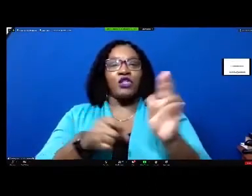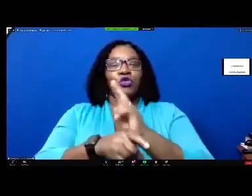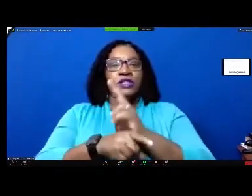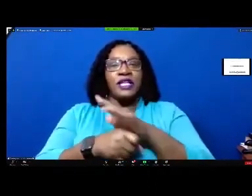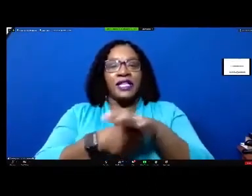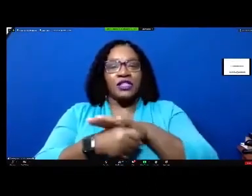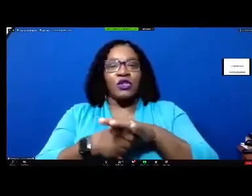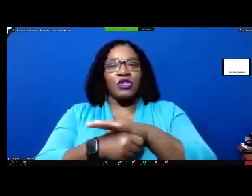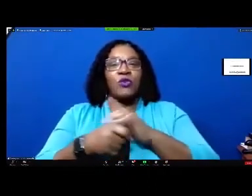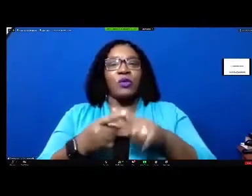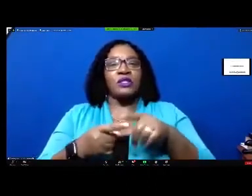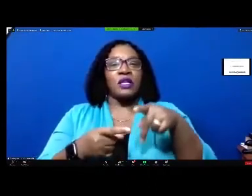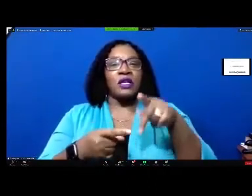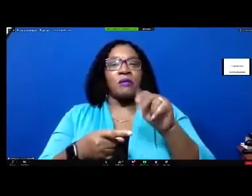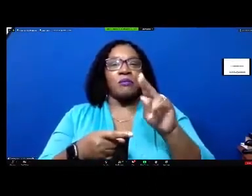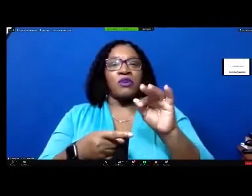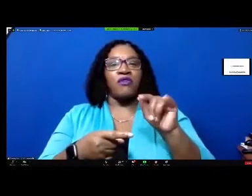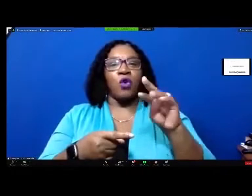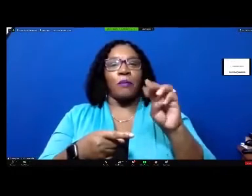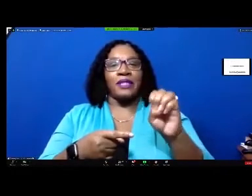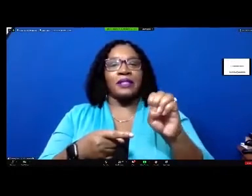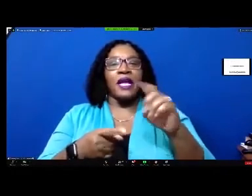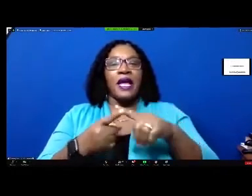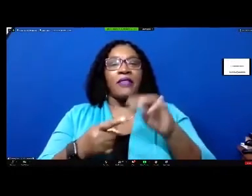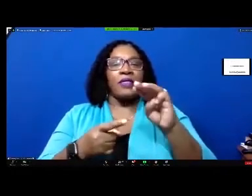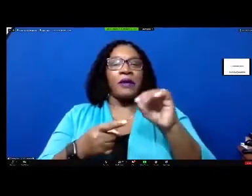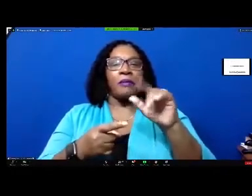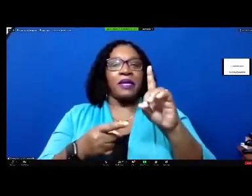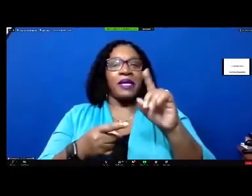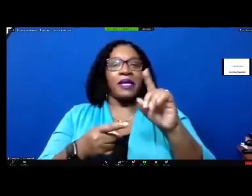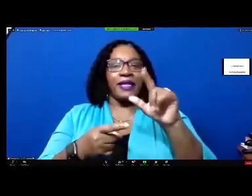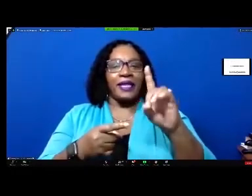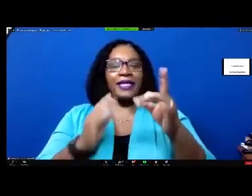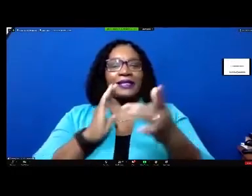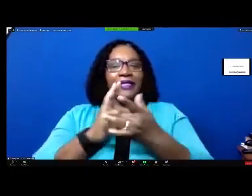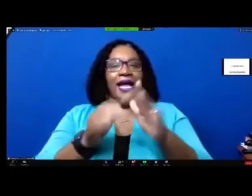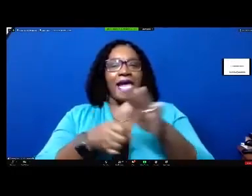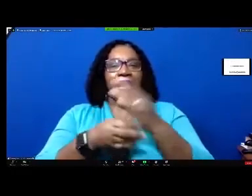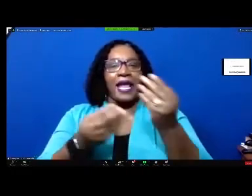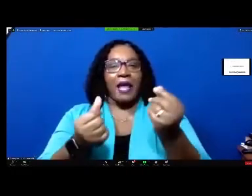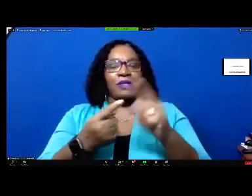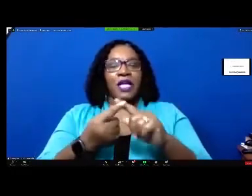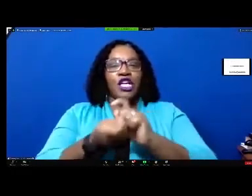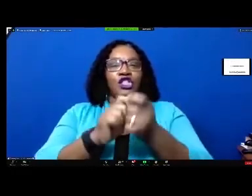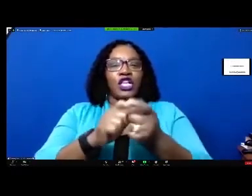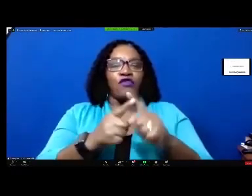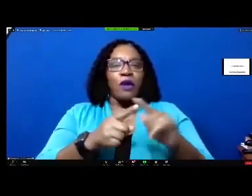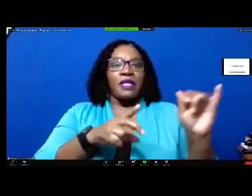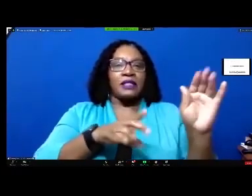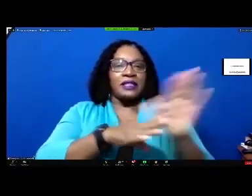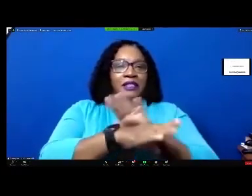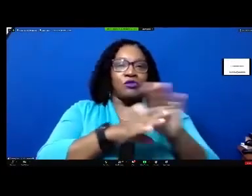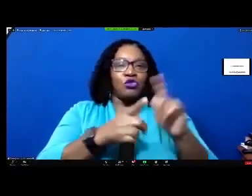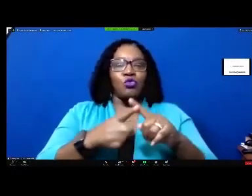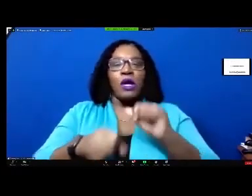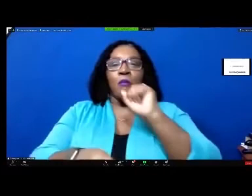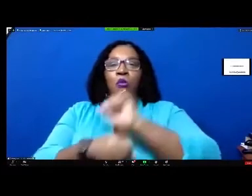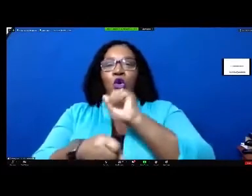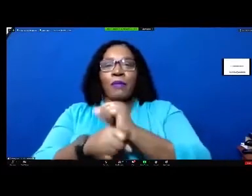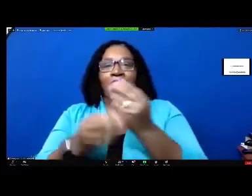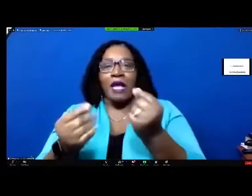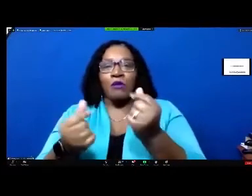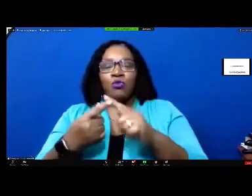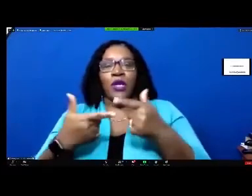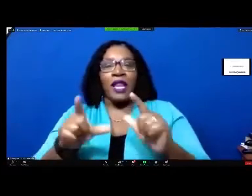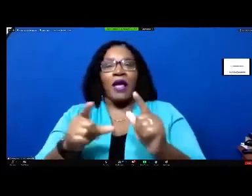which is performance parkway at the midlands tech campus this is to modify it from industrial to employment campus which will permit